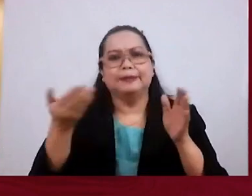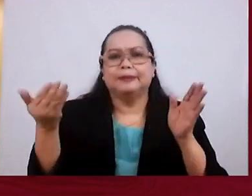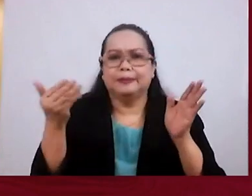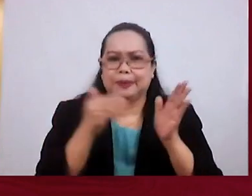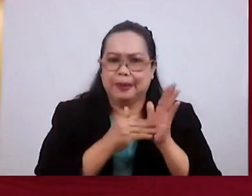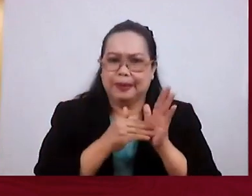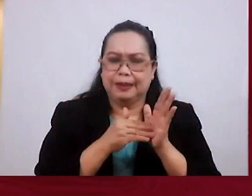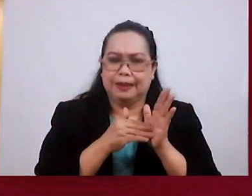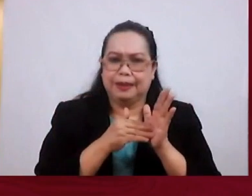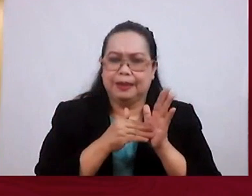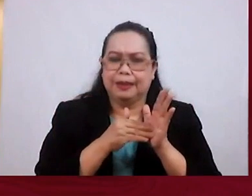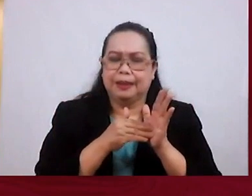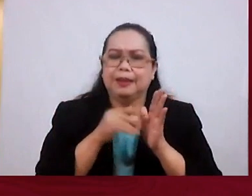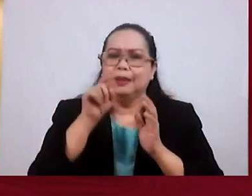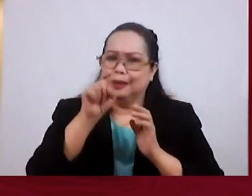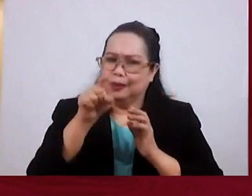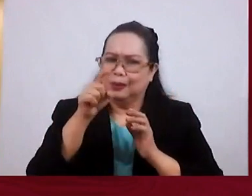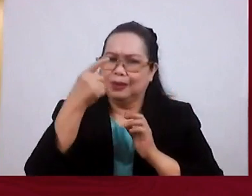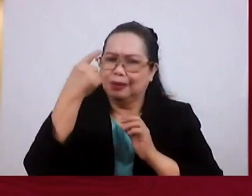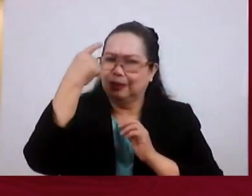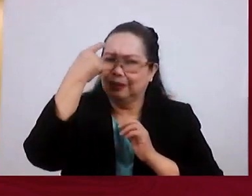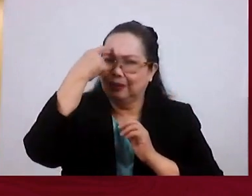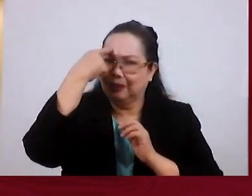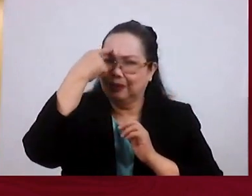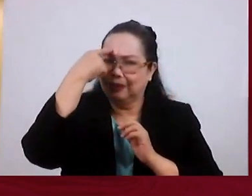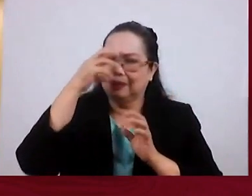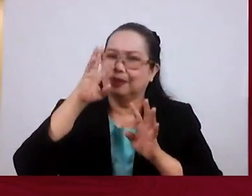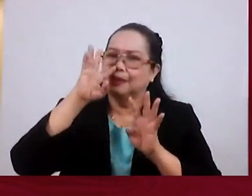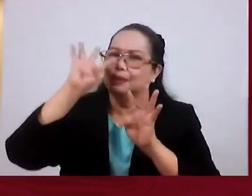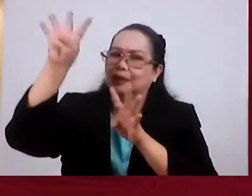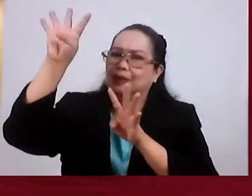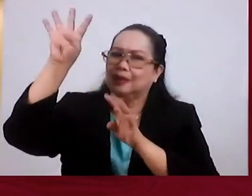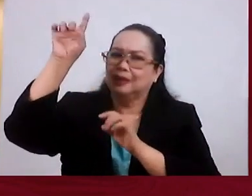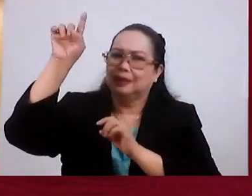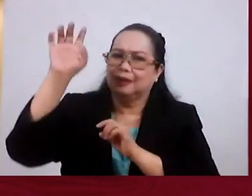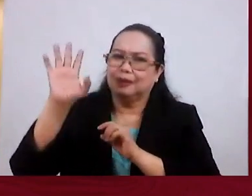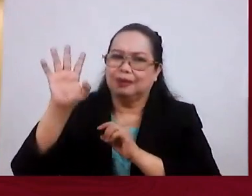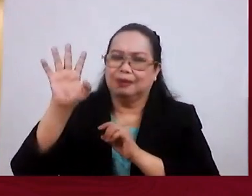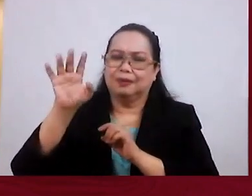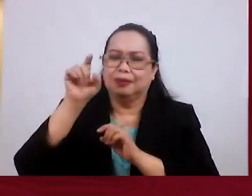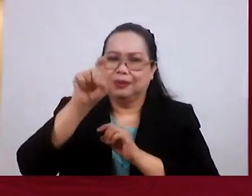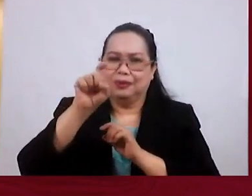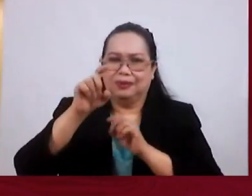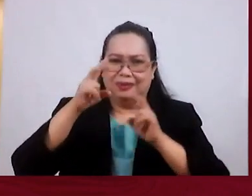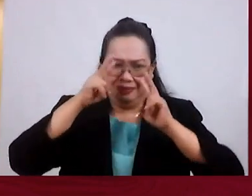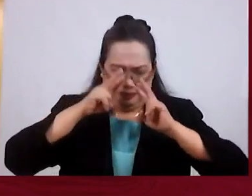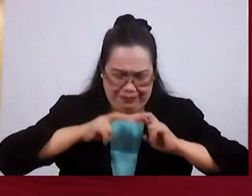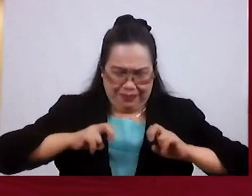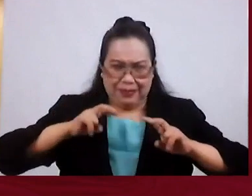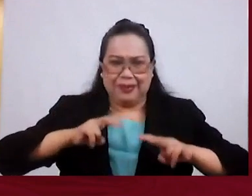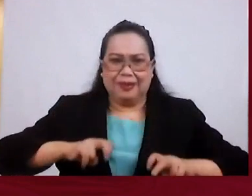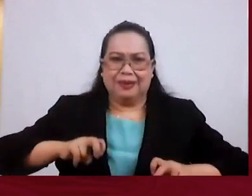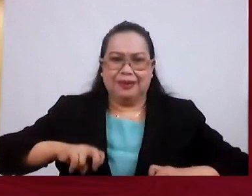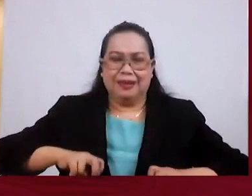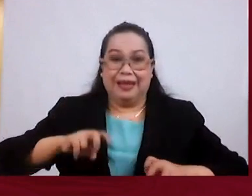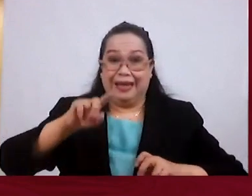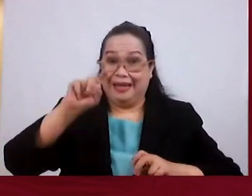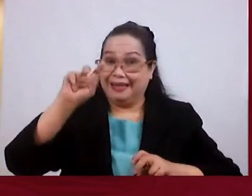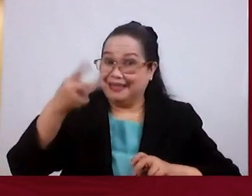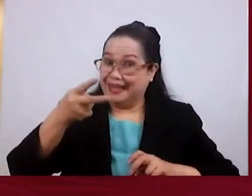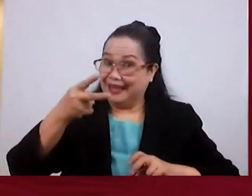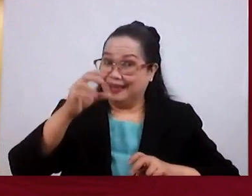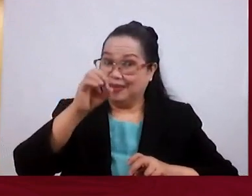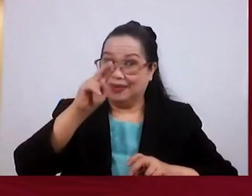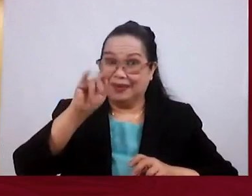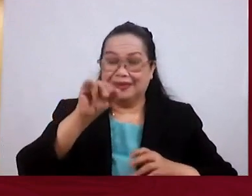Leaving Your faith In Christ You better Examine yourselves As 2 Corinthians 13 5